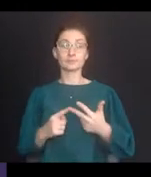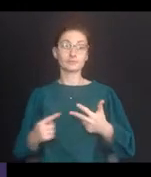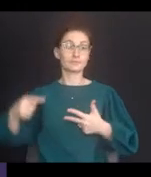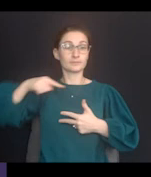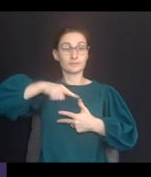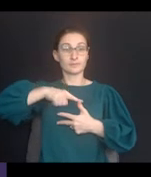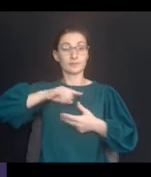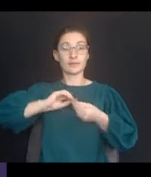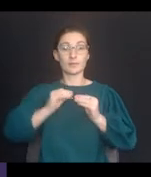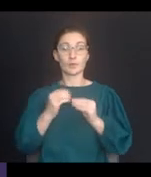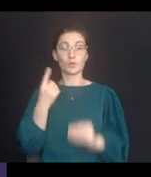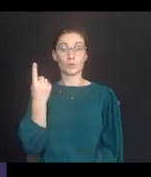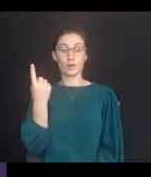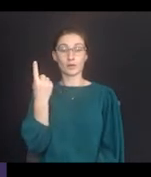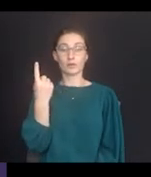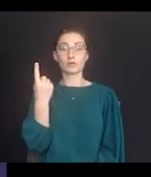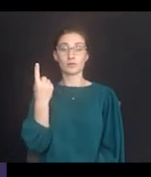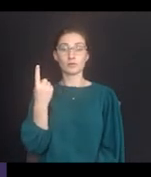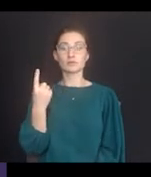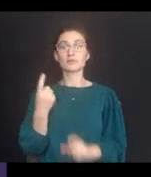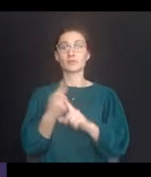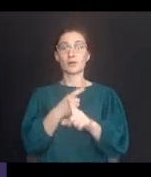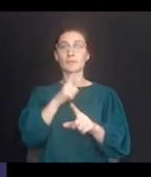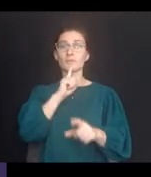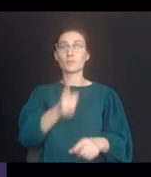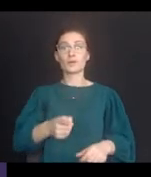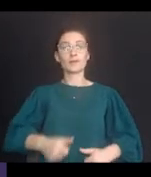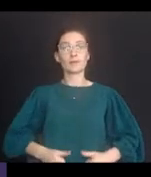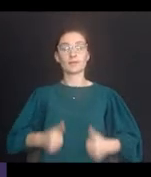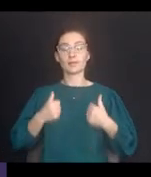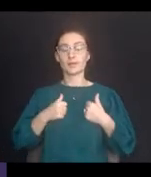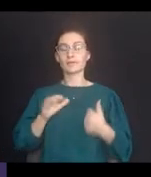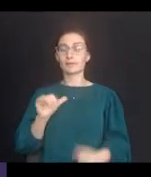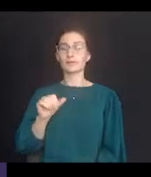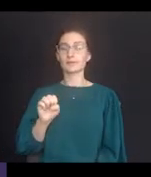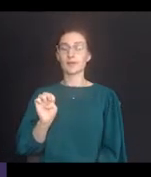So hypothetical number one comes from a real life case.